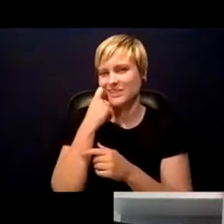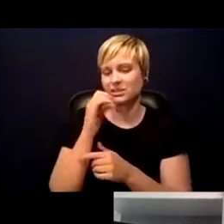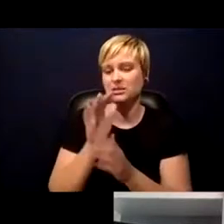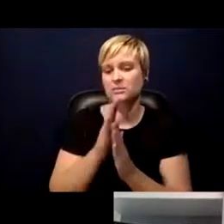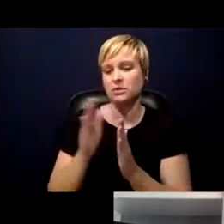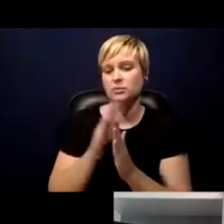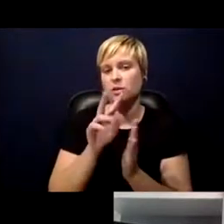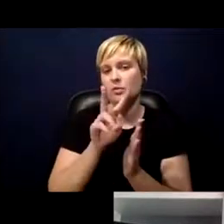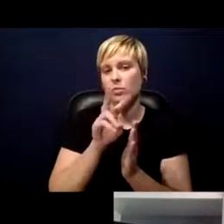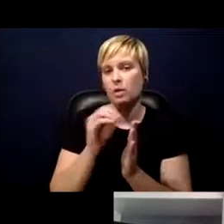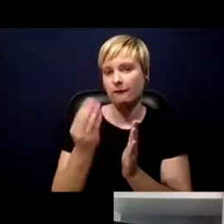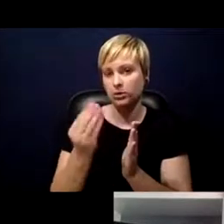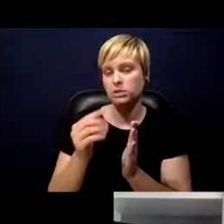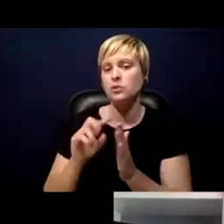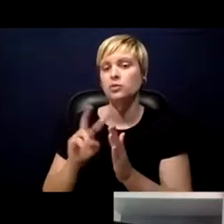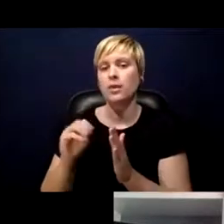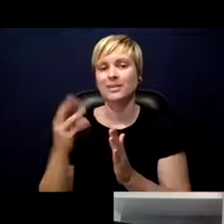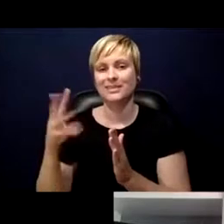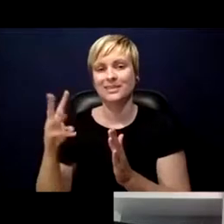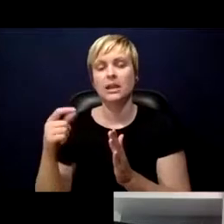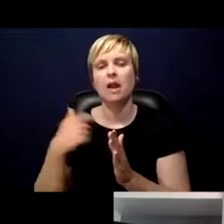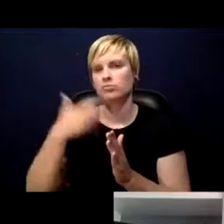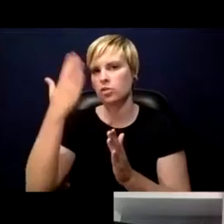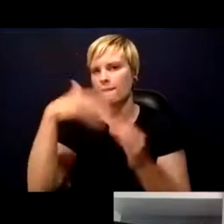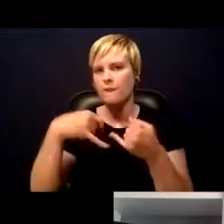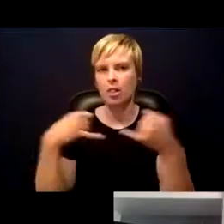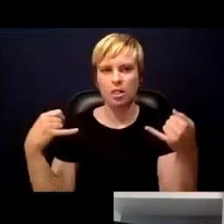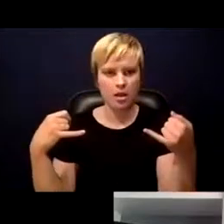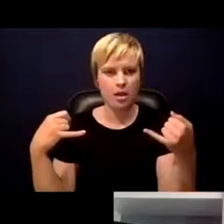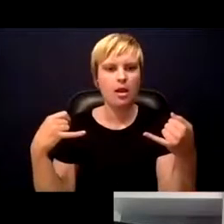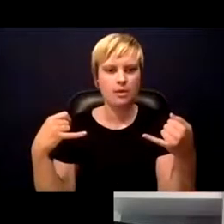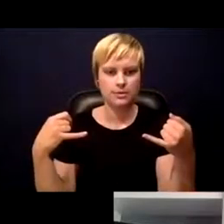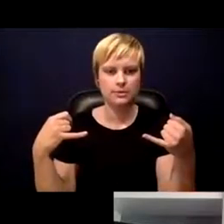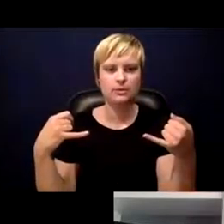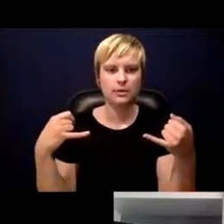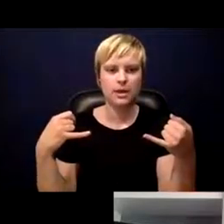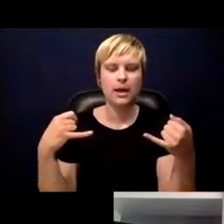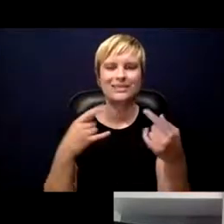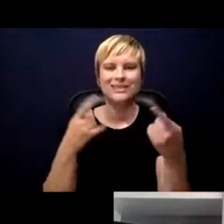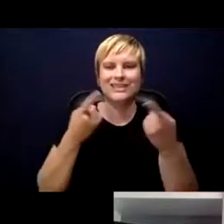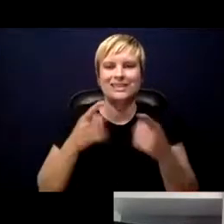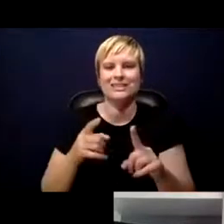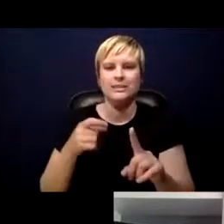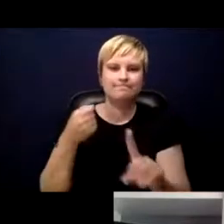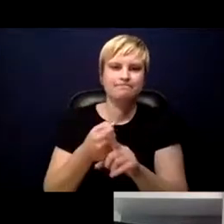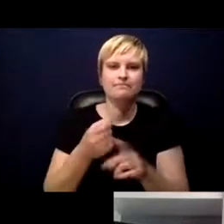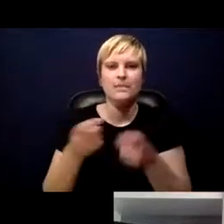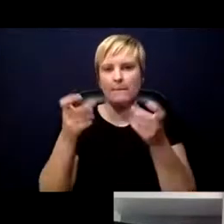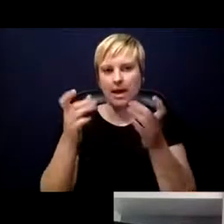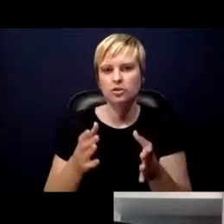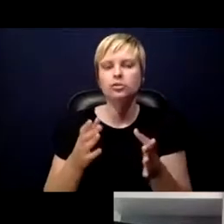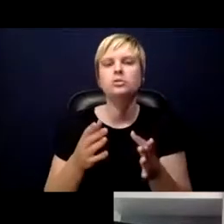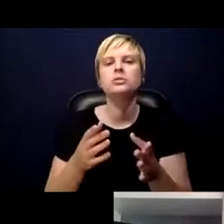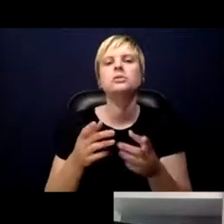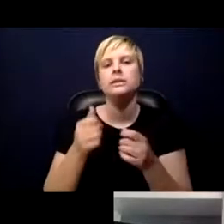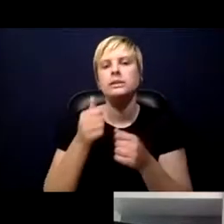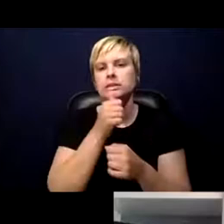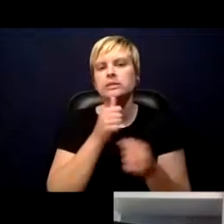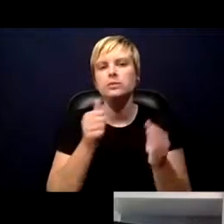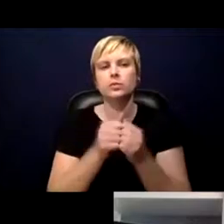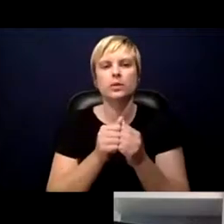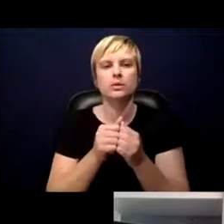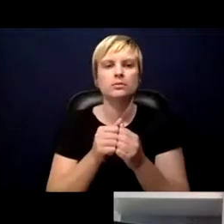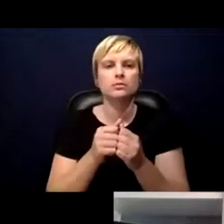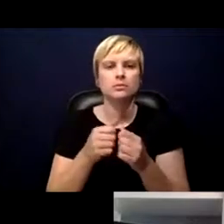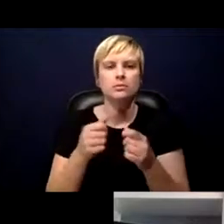2016, I was on the front line as the incident manager dealing with the incident management system with Ebola